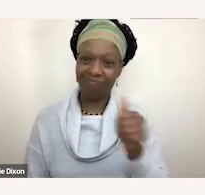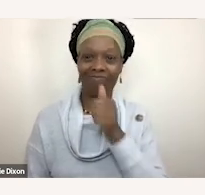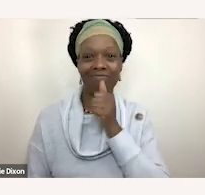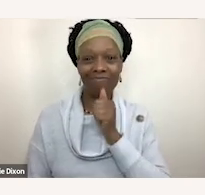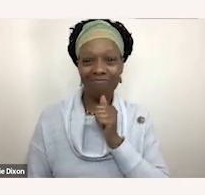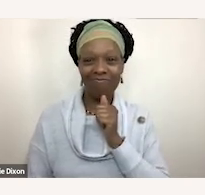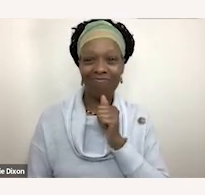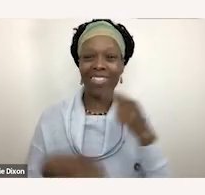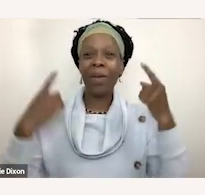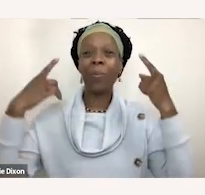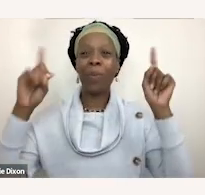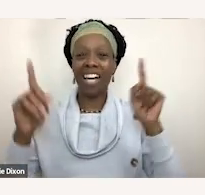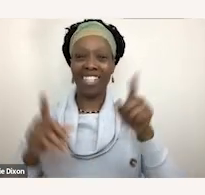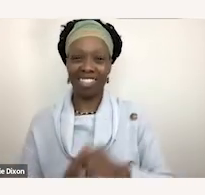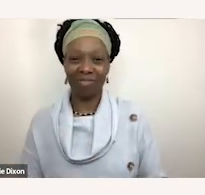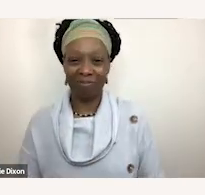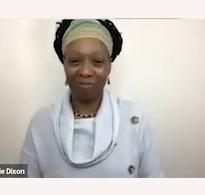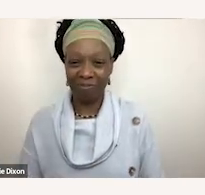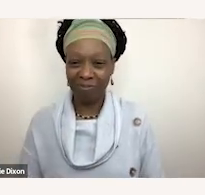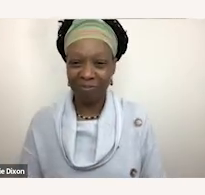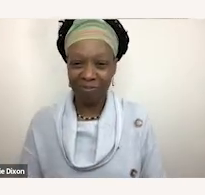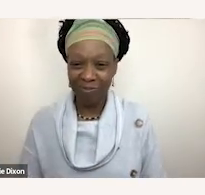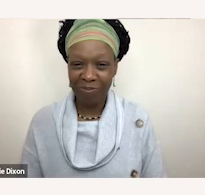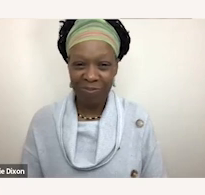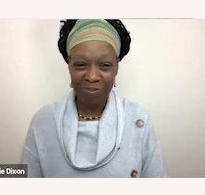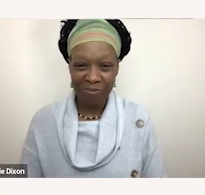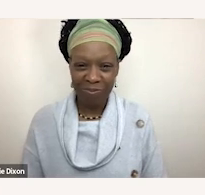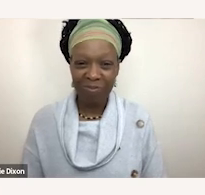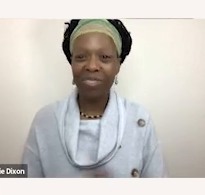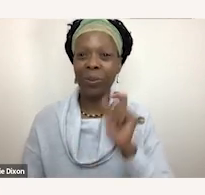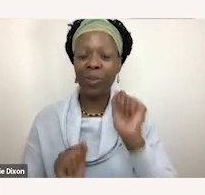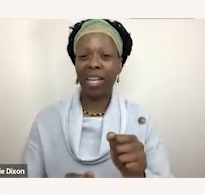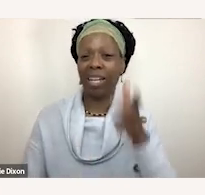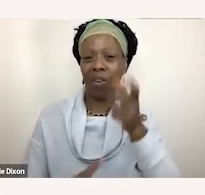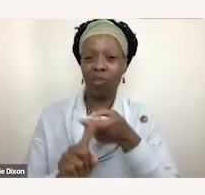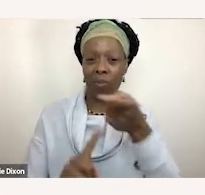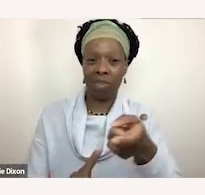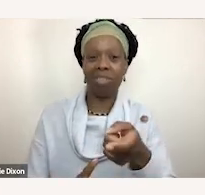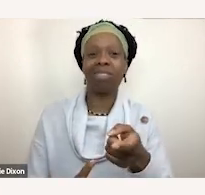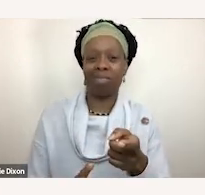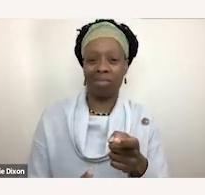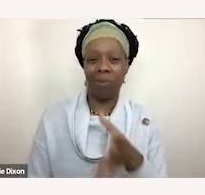Here we go. said I'm actually hearing it from her own words. Exactly. Oh.